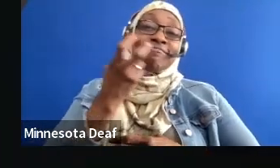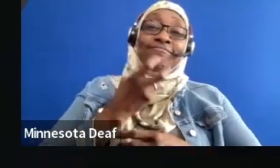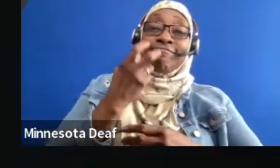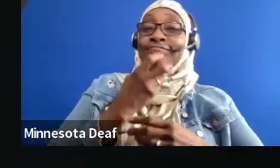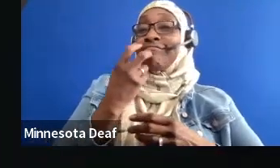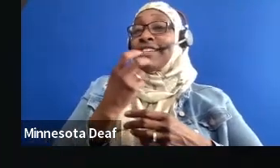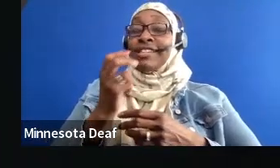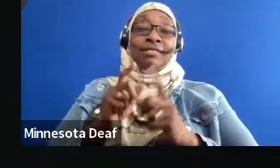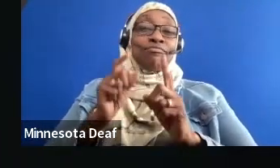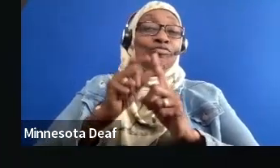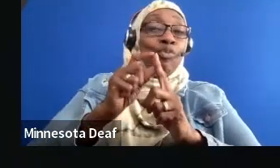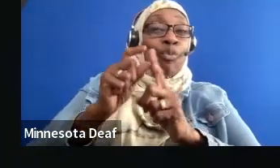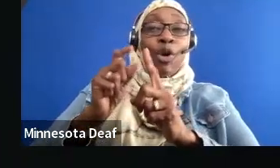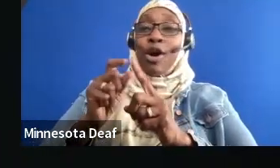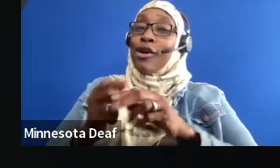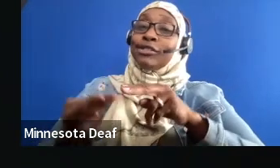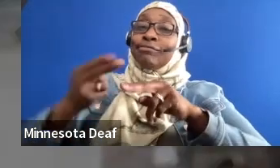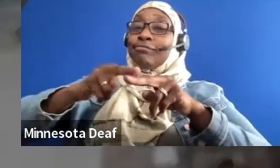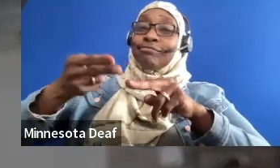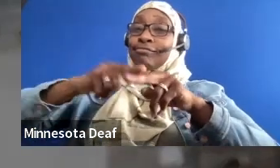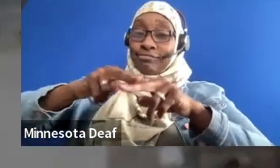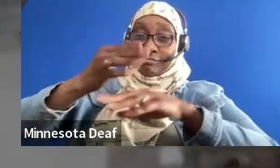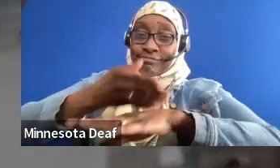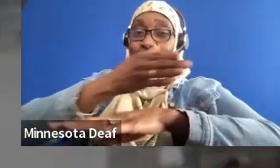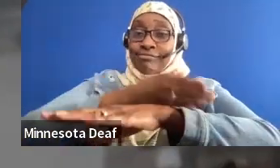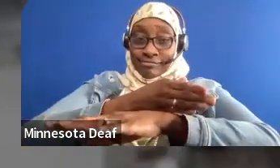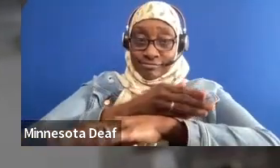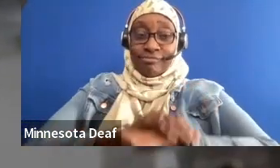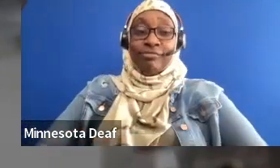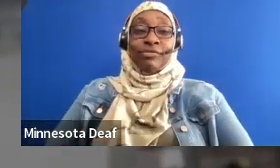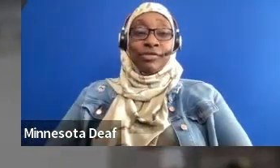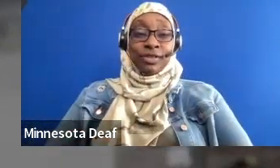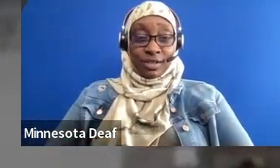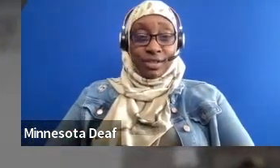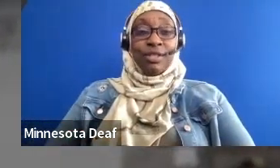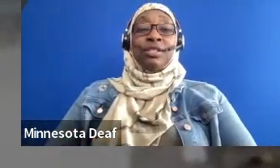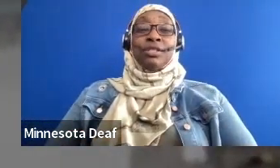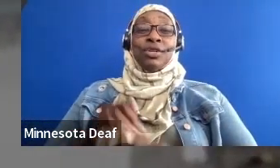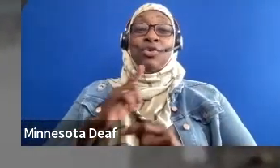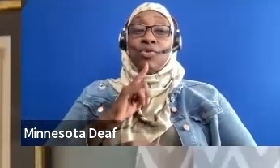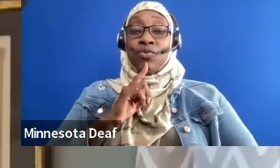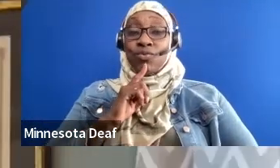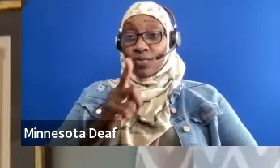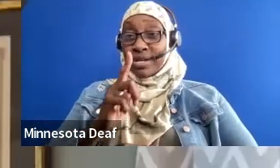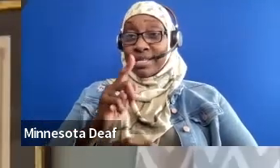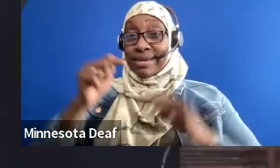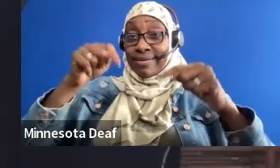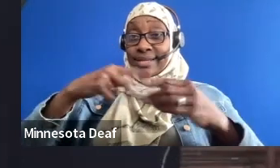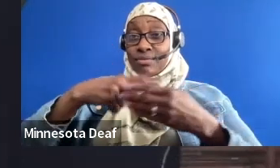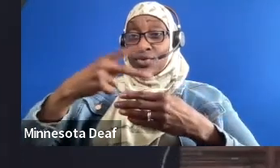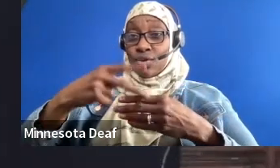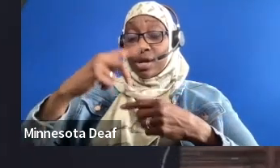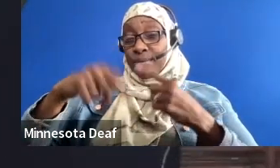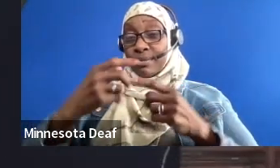of the program is performing arts exploration and experimentation. But really, at the core, it's about building community. And I think some